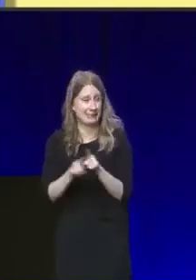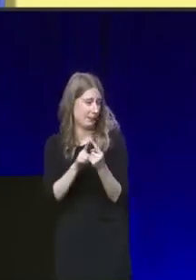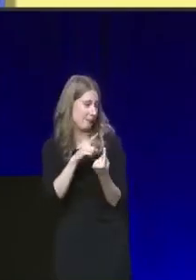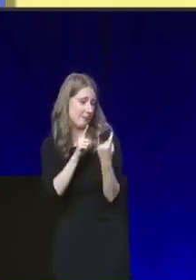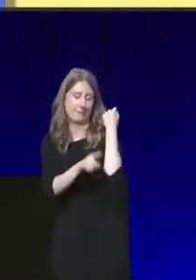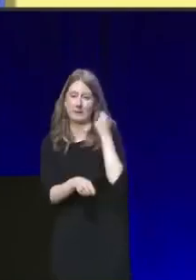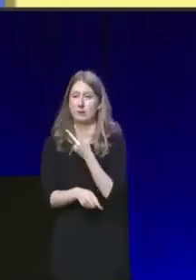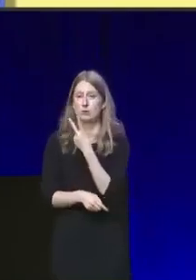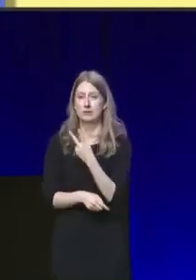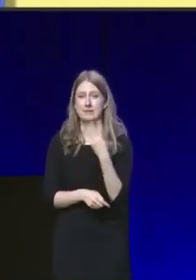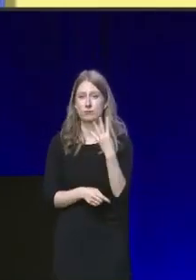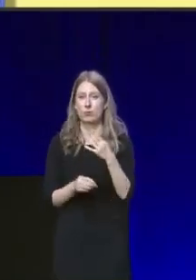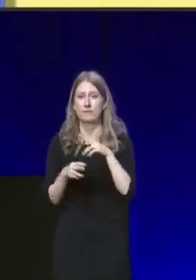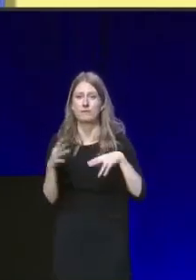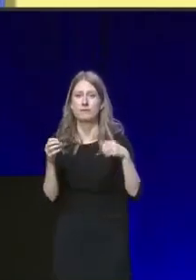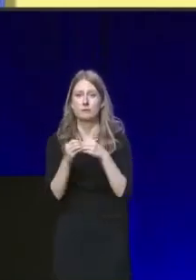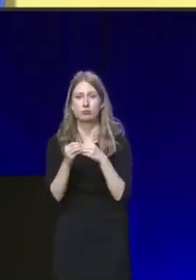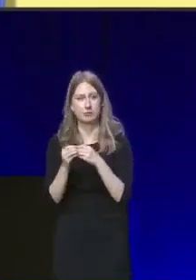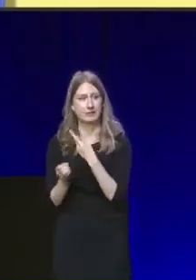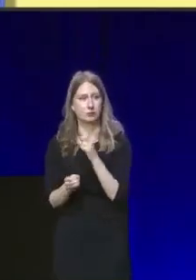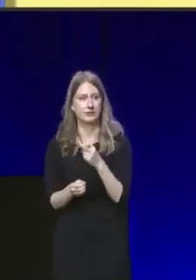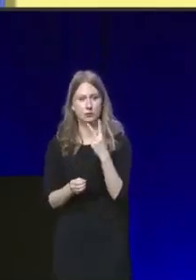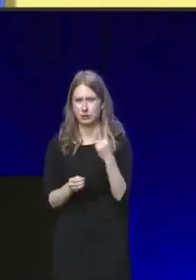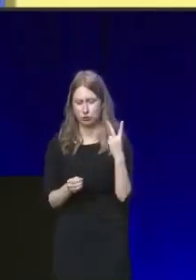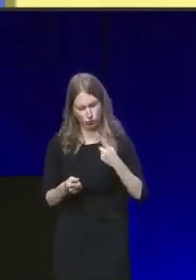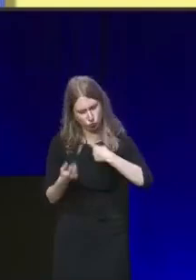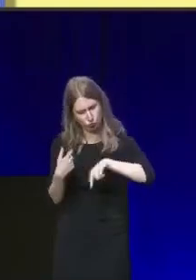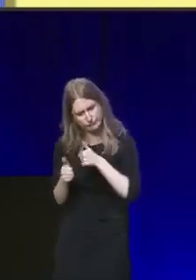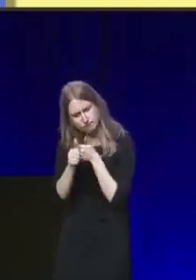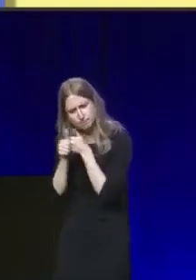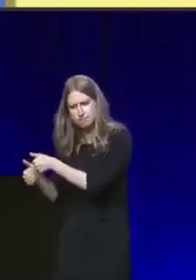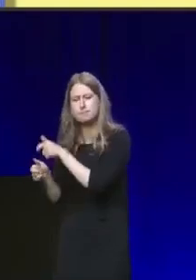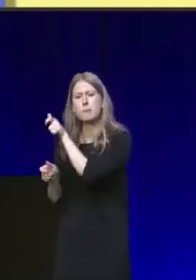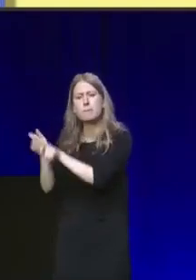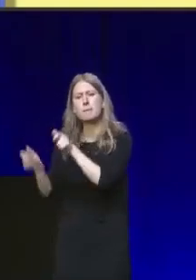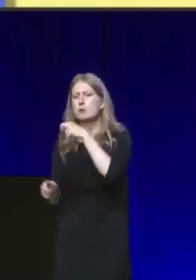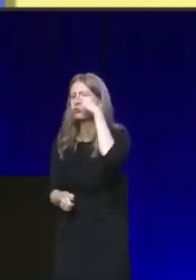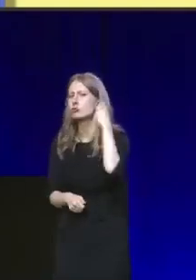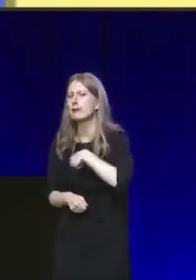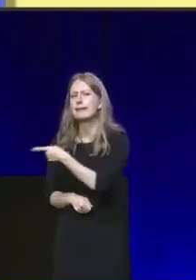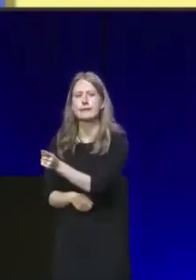2022, we stand with the people of Ukraine.